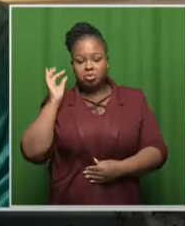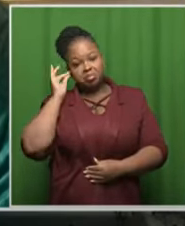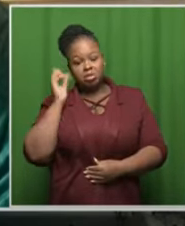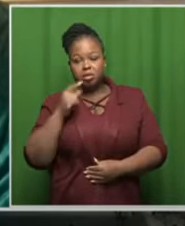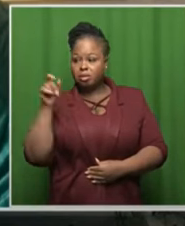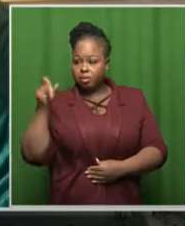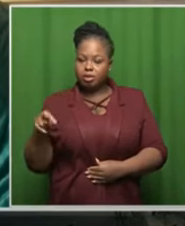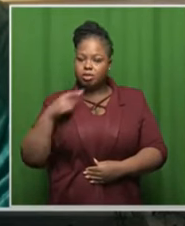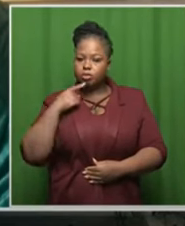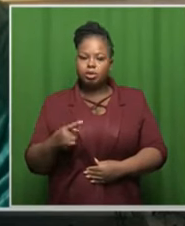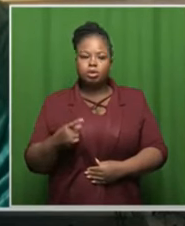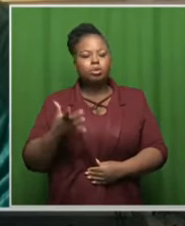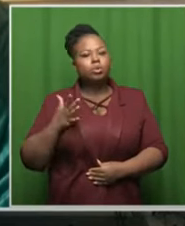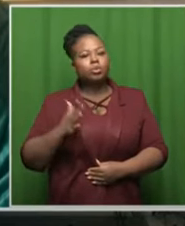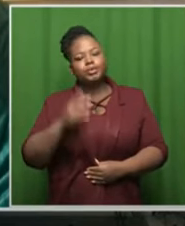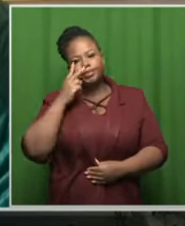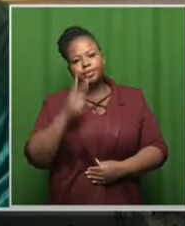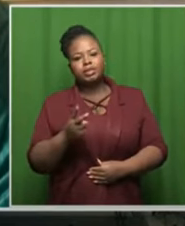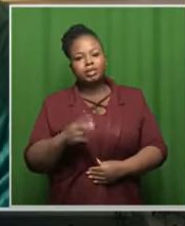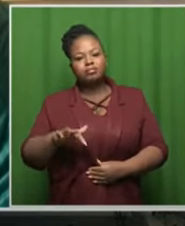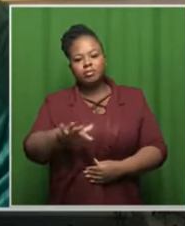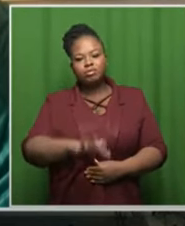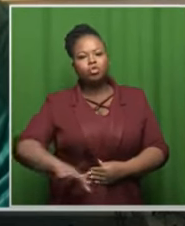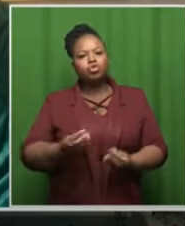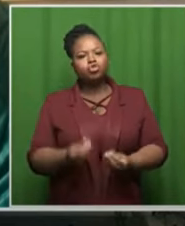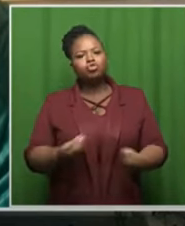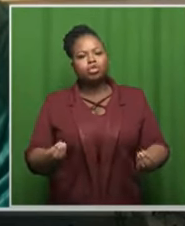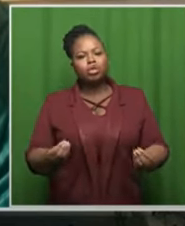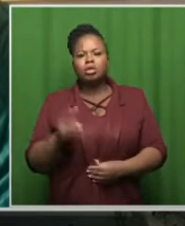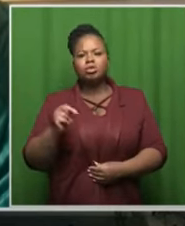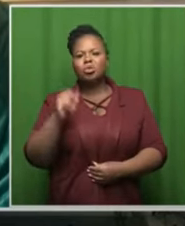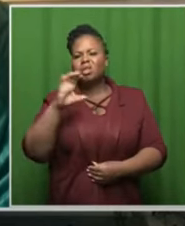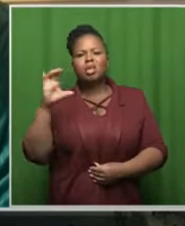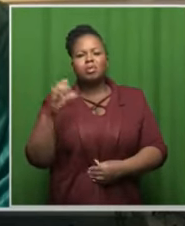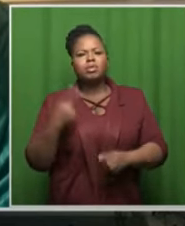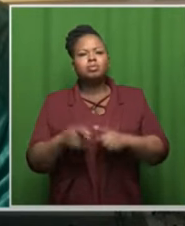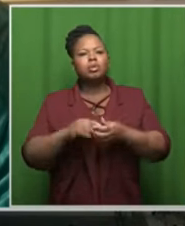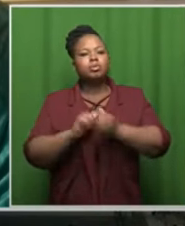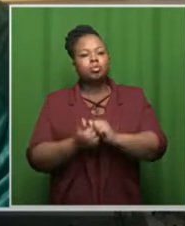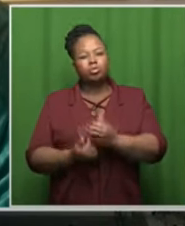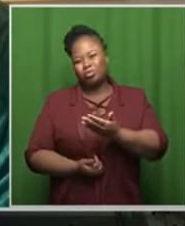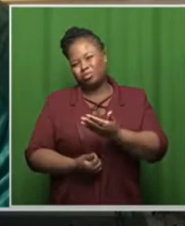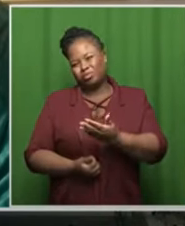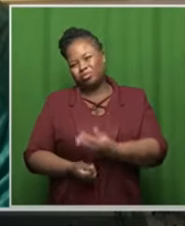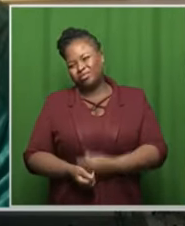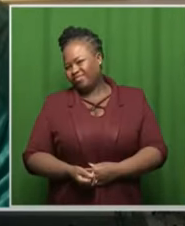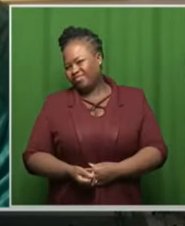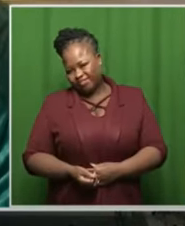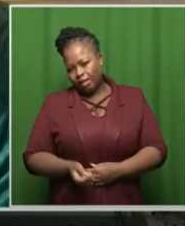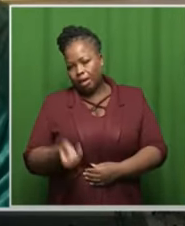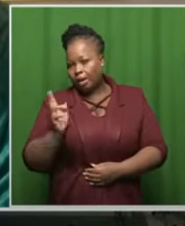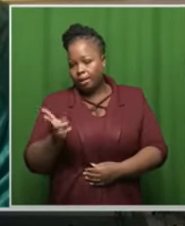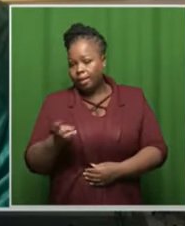viewer who said uh they want to see uh fields for children to play sport in the northern cape for example so again